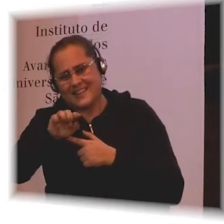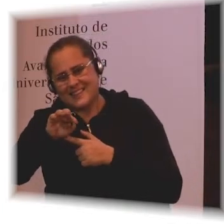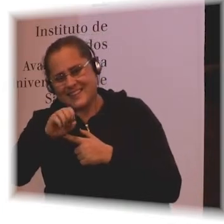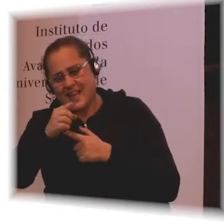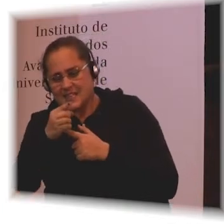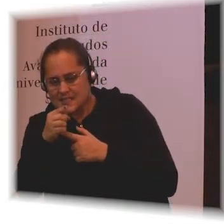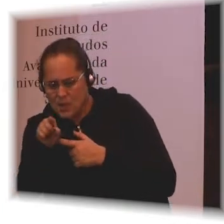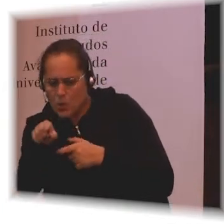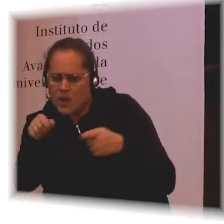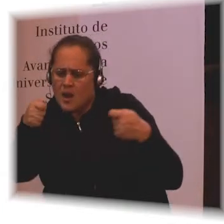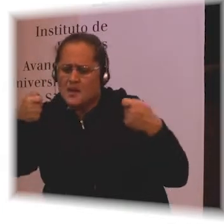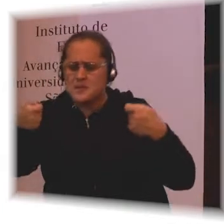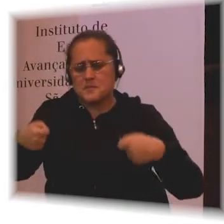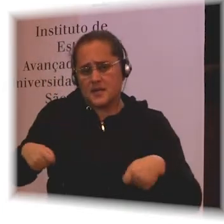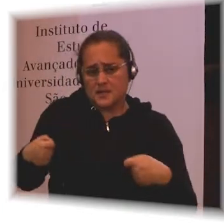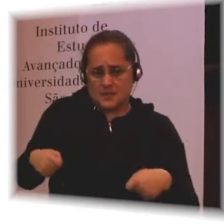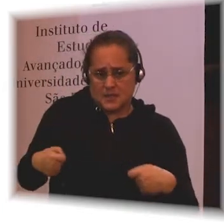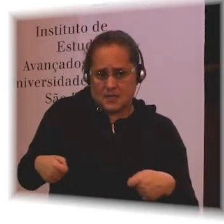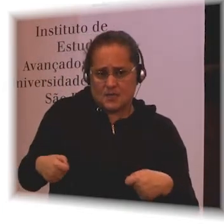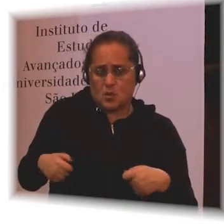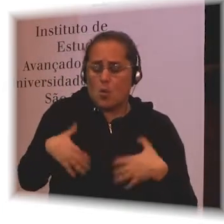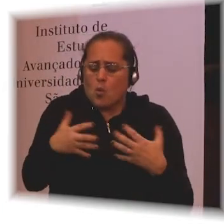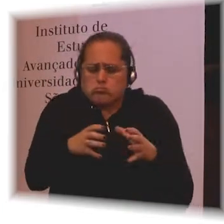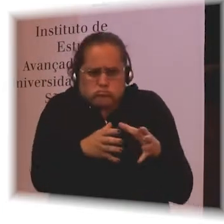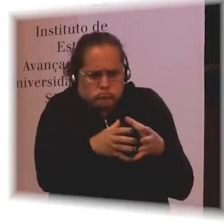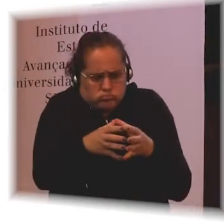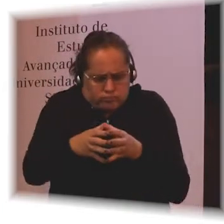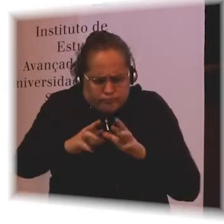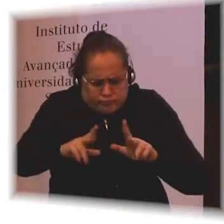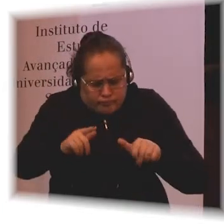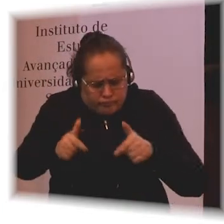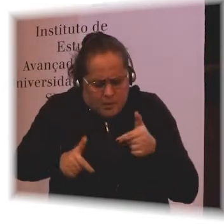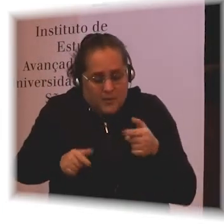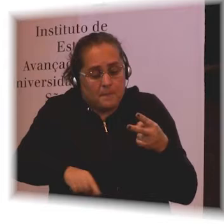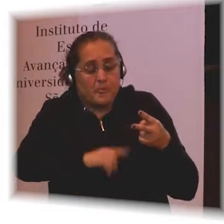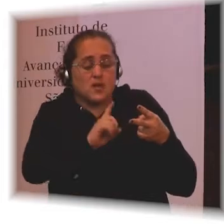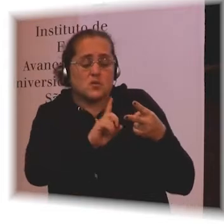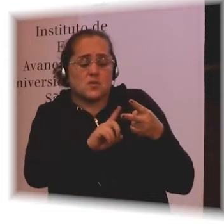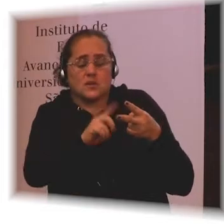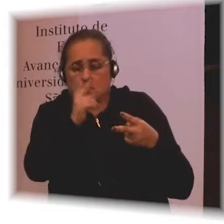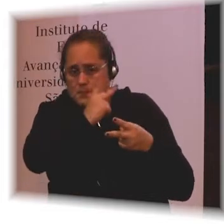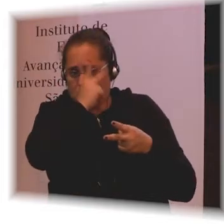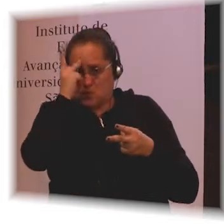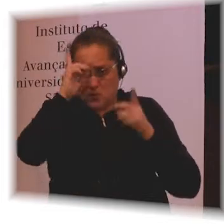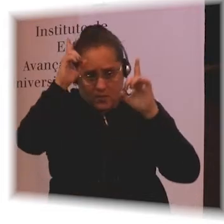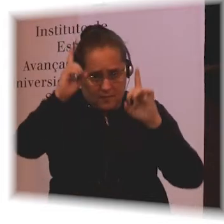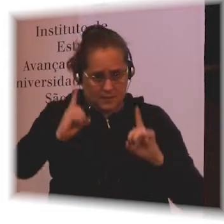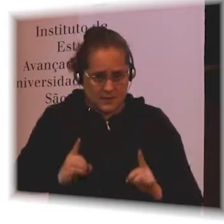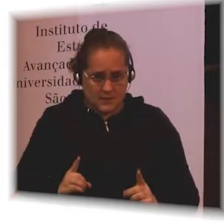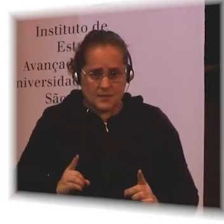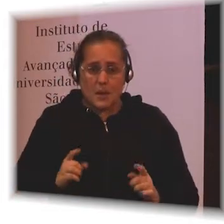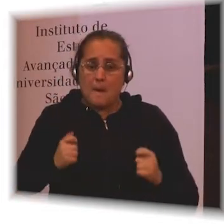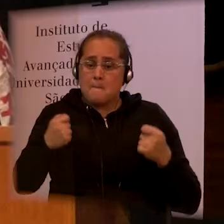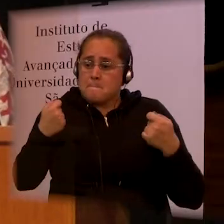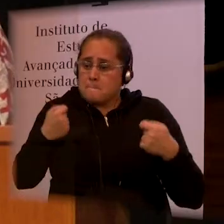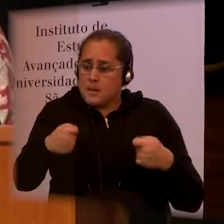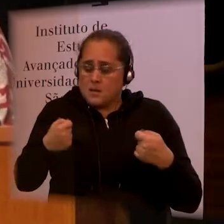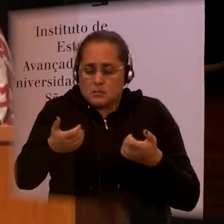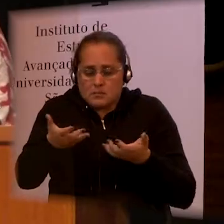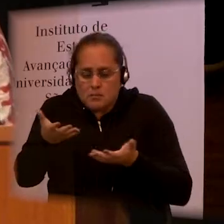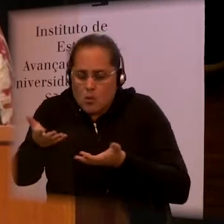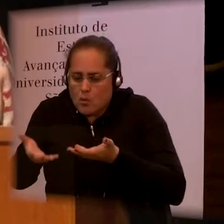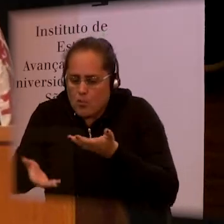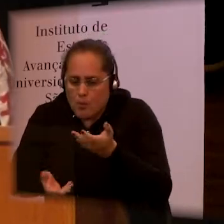working on that. But the second is that people with disabilities need the same healthcare as everybody else also.